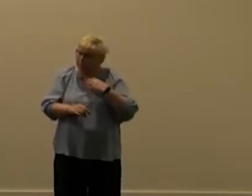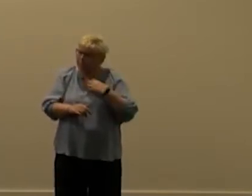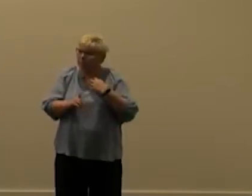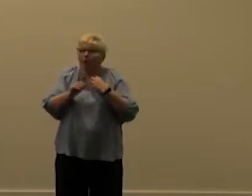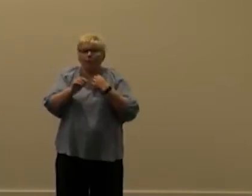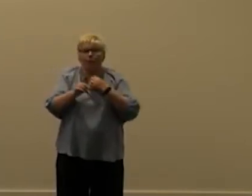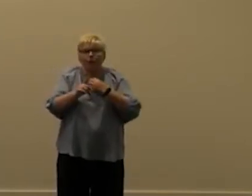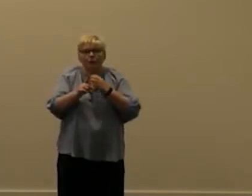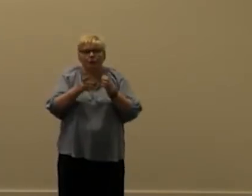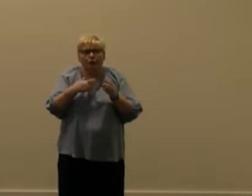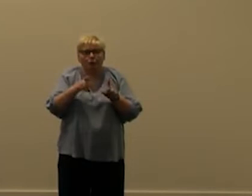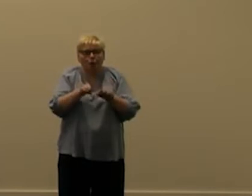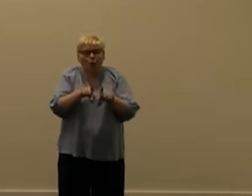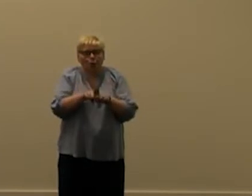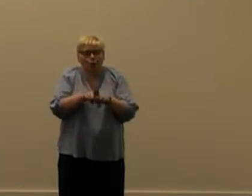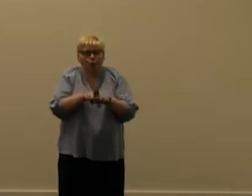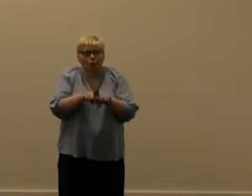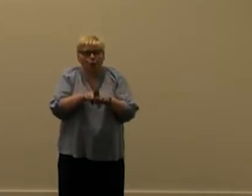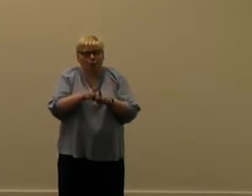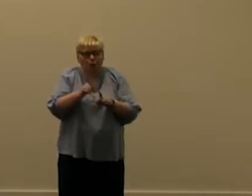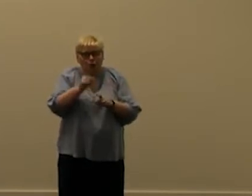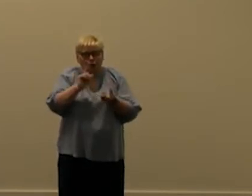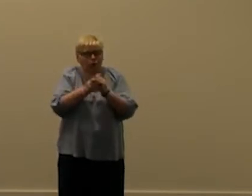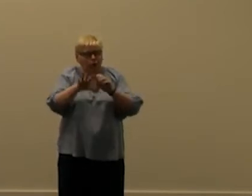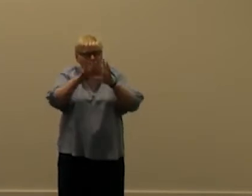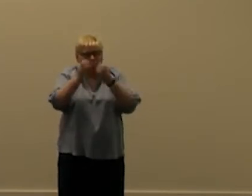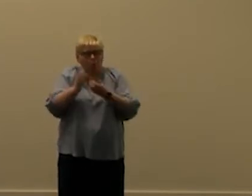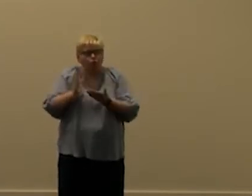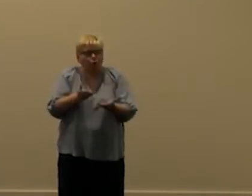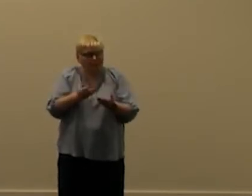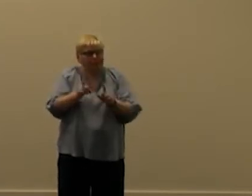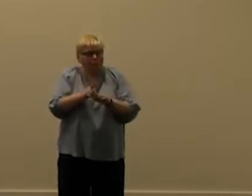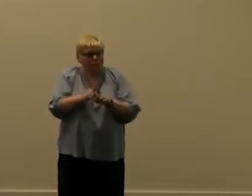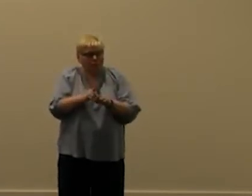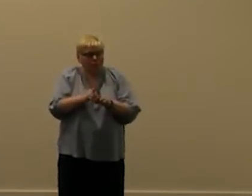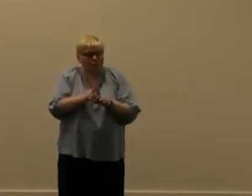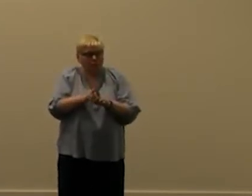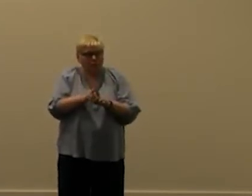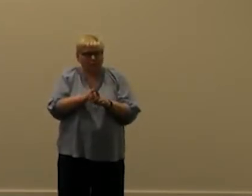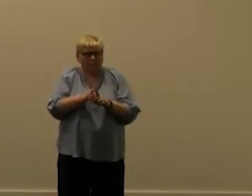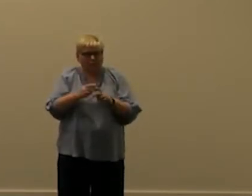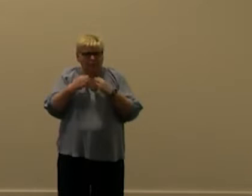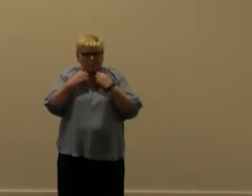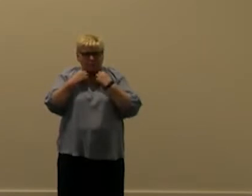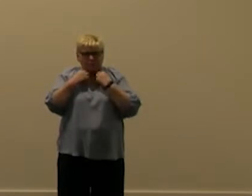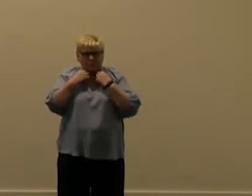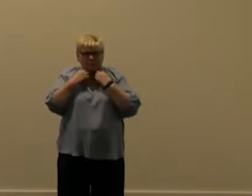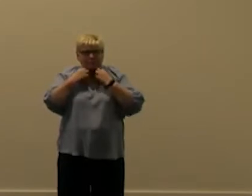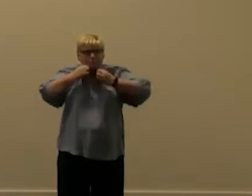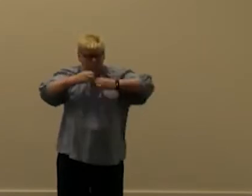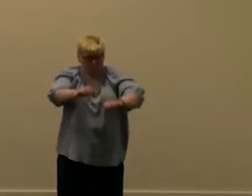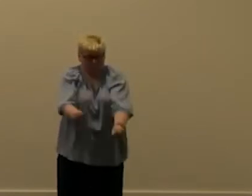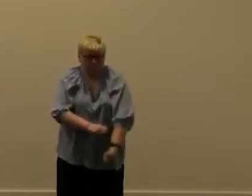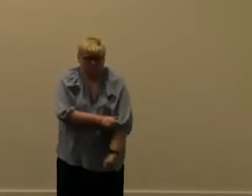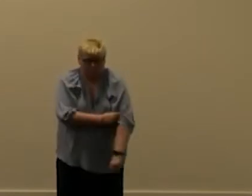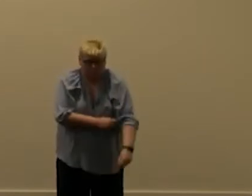but we're also refactoring the entire service in this case but i mean it's a lot of api calls um